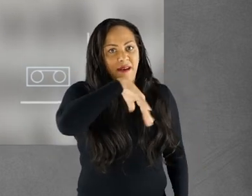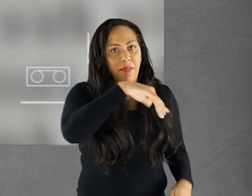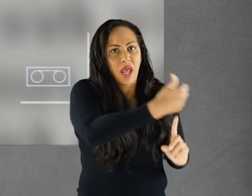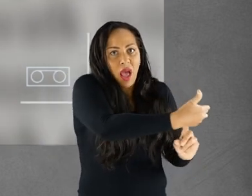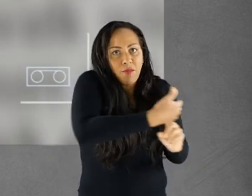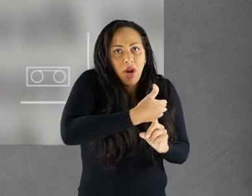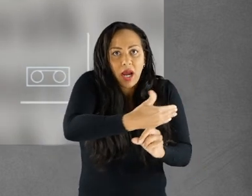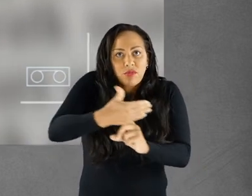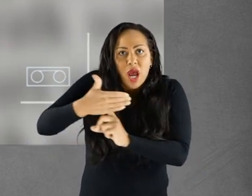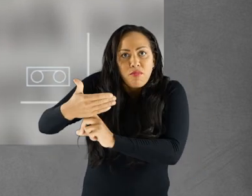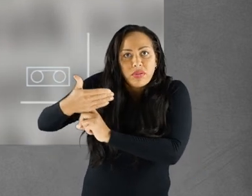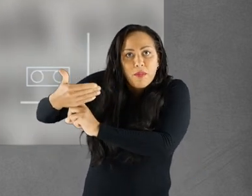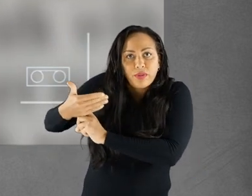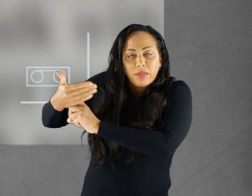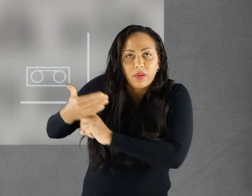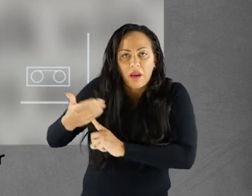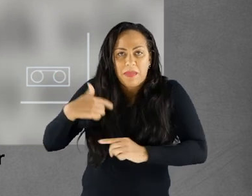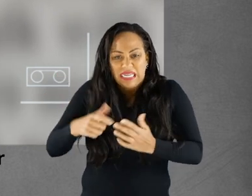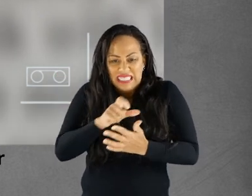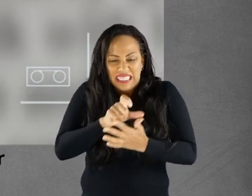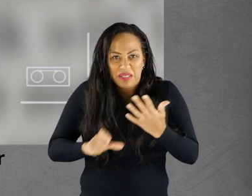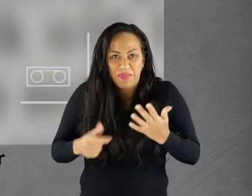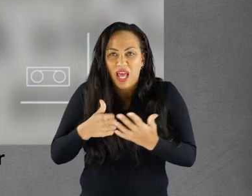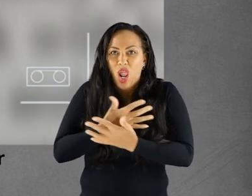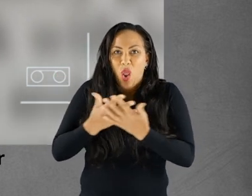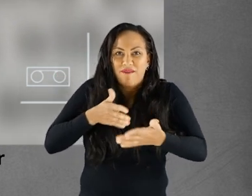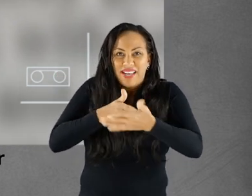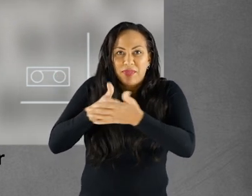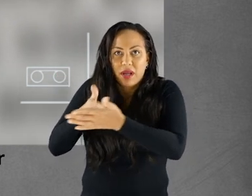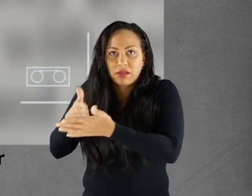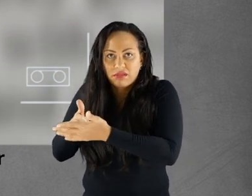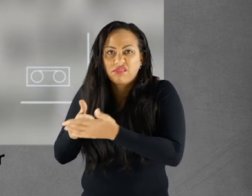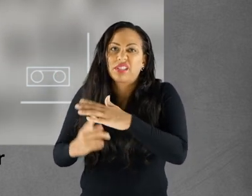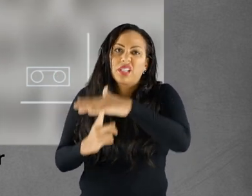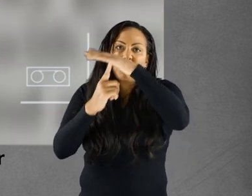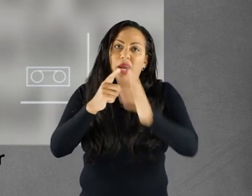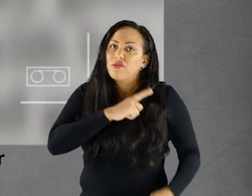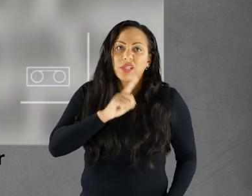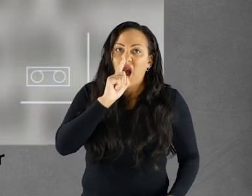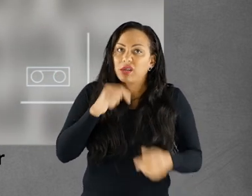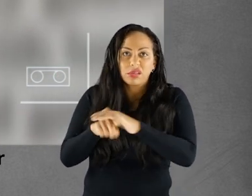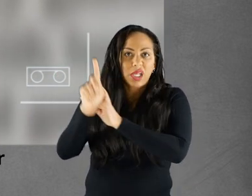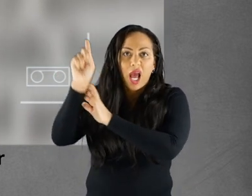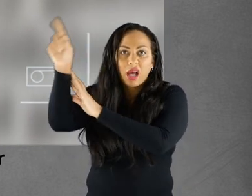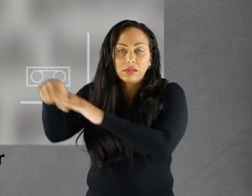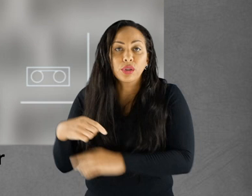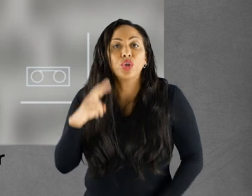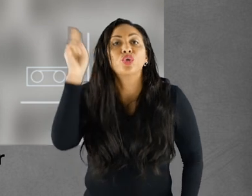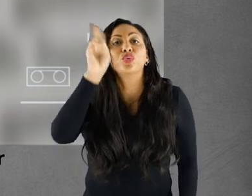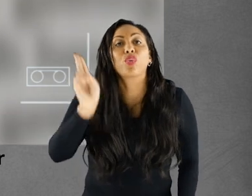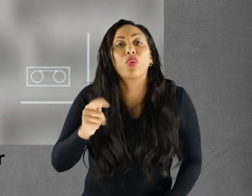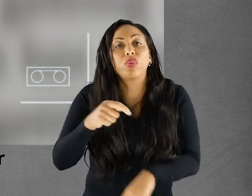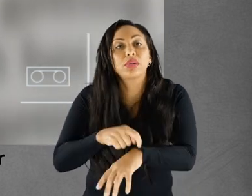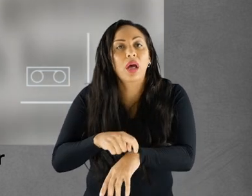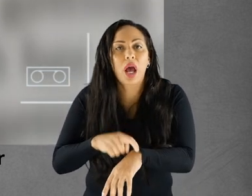family and the limitations her disability caused were the main reason she could not explore the world. During her years of schooling, she had not